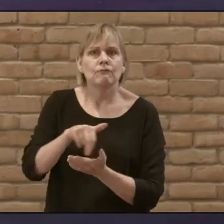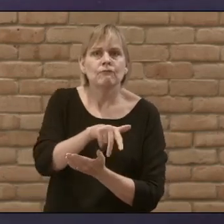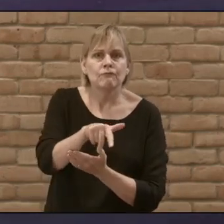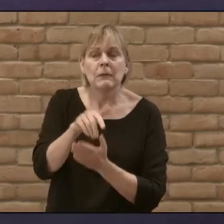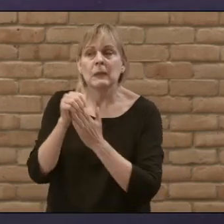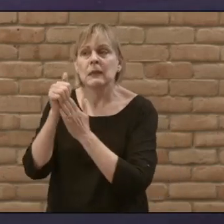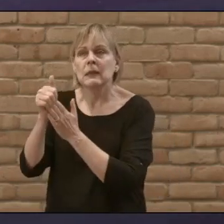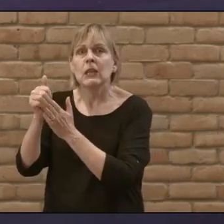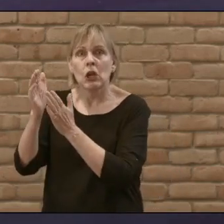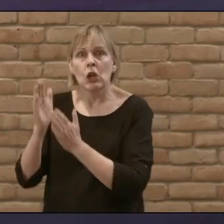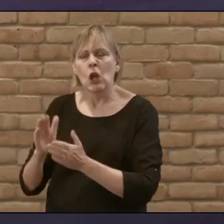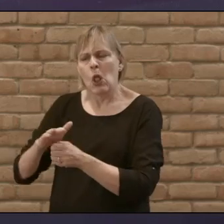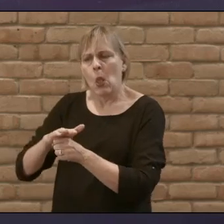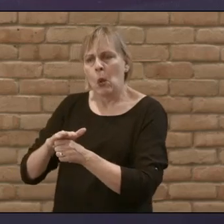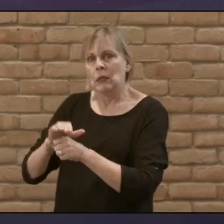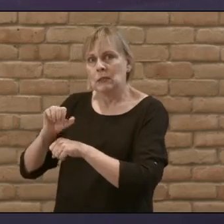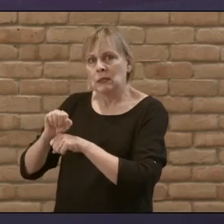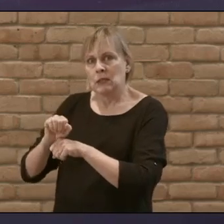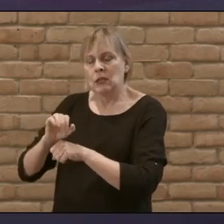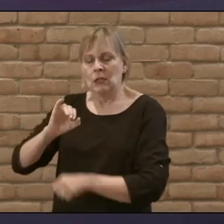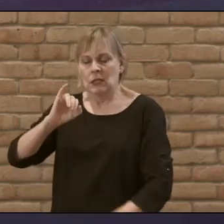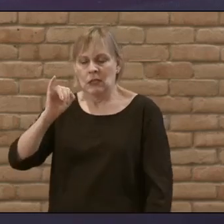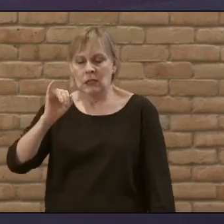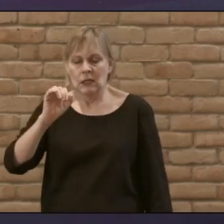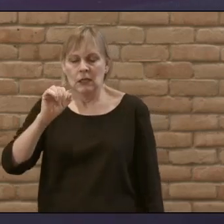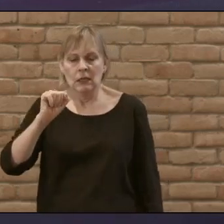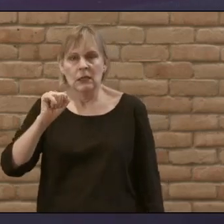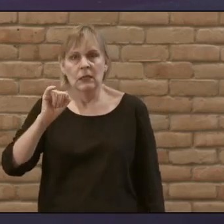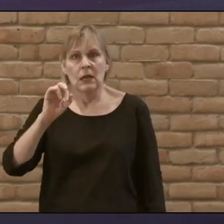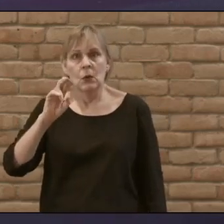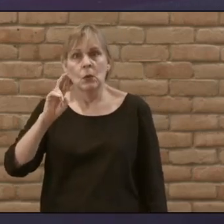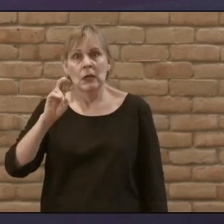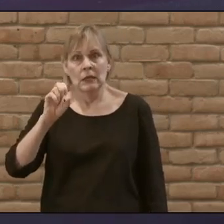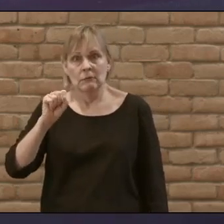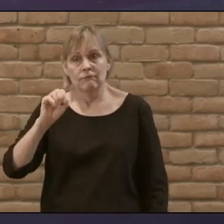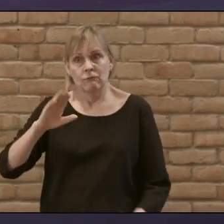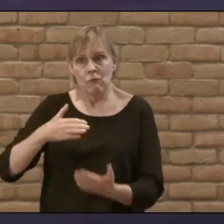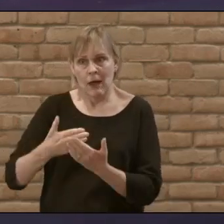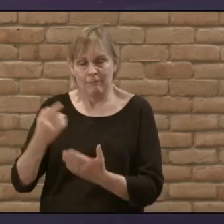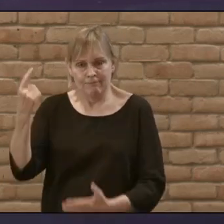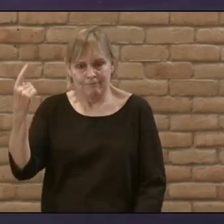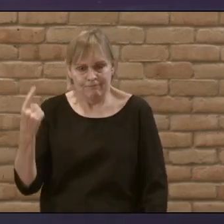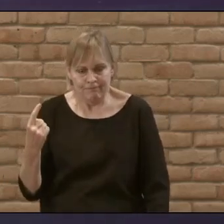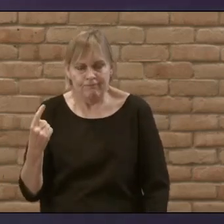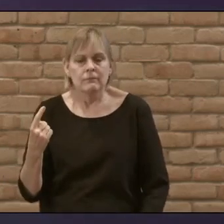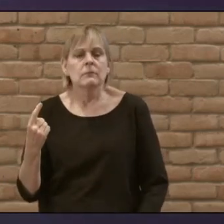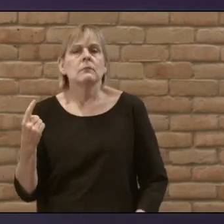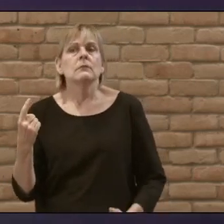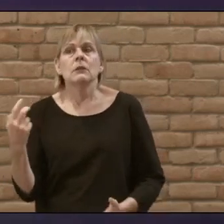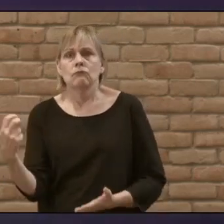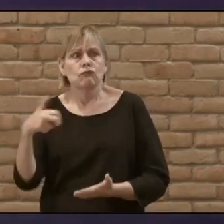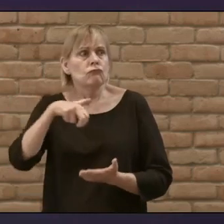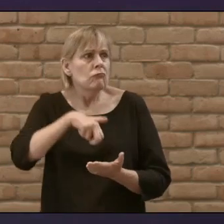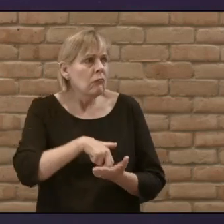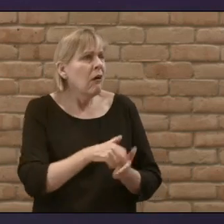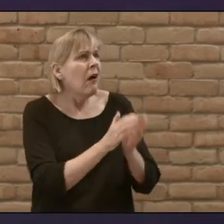leader of the local synagogue, whose name was Jairus, arrived. When he saw Jesus, he fell at his feet, pleading fervently with